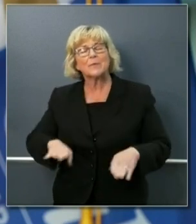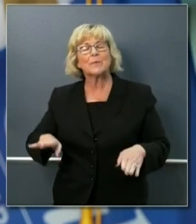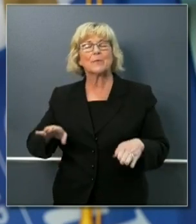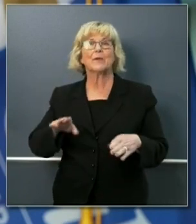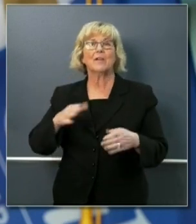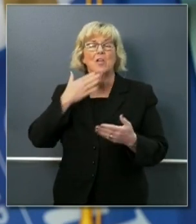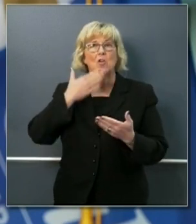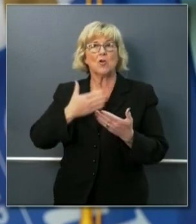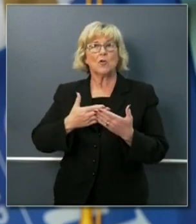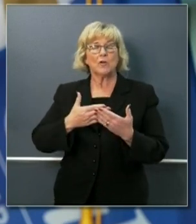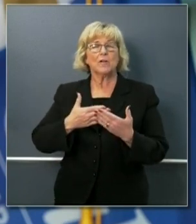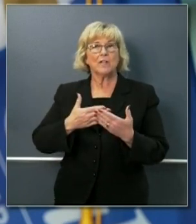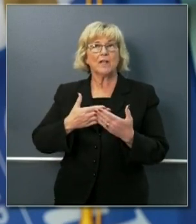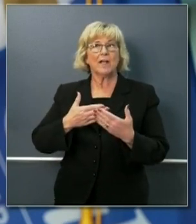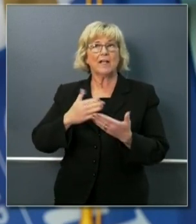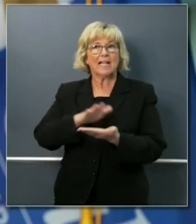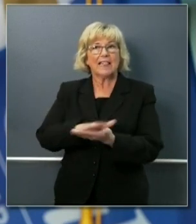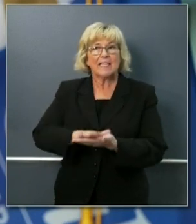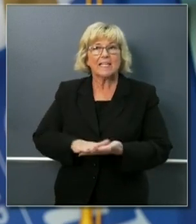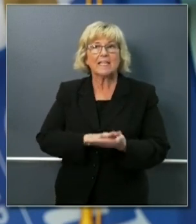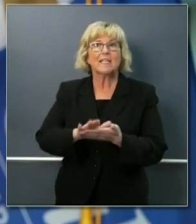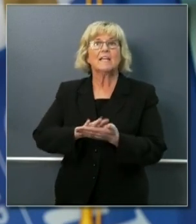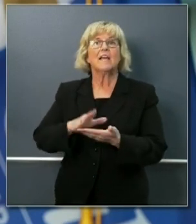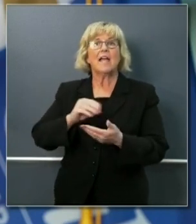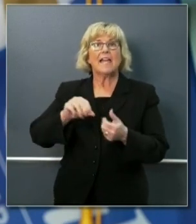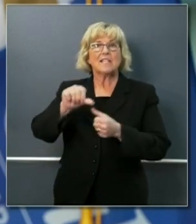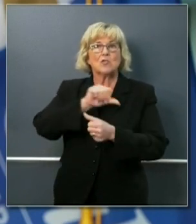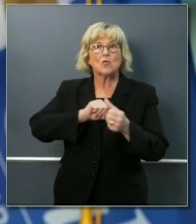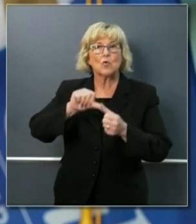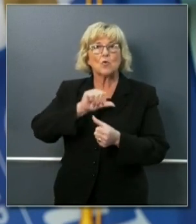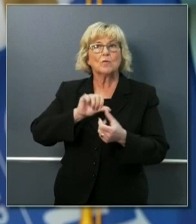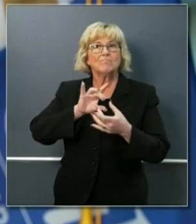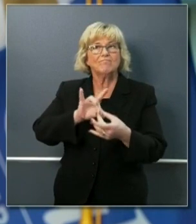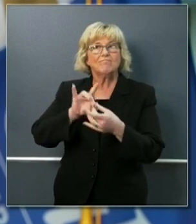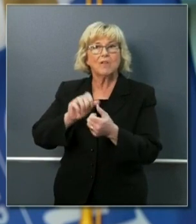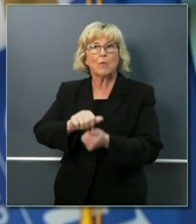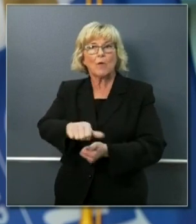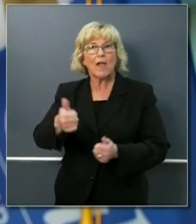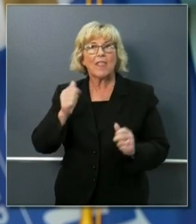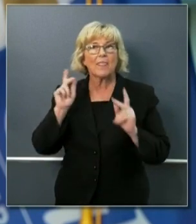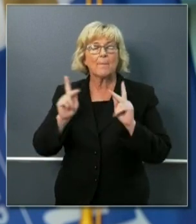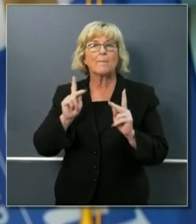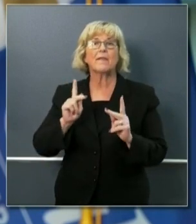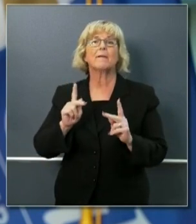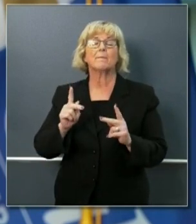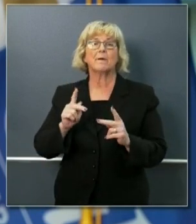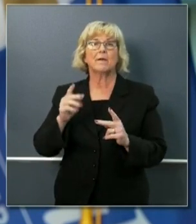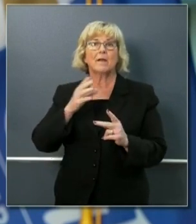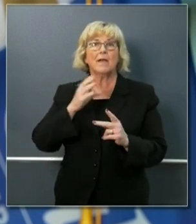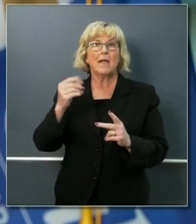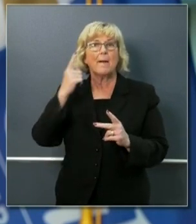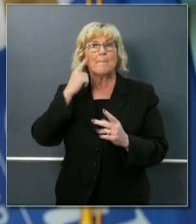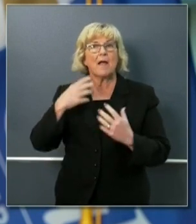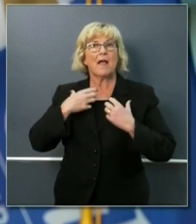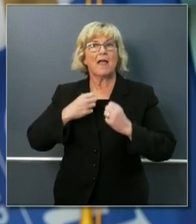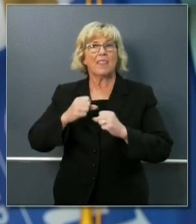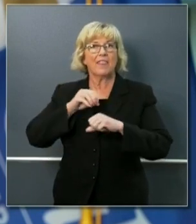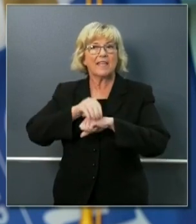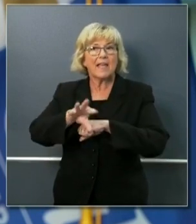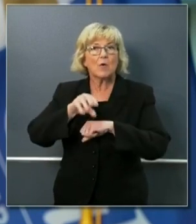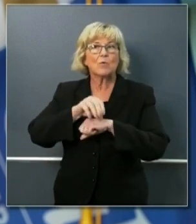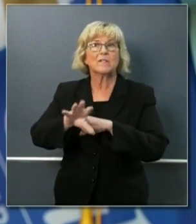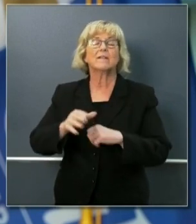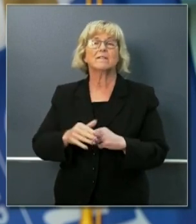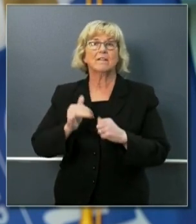connected to our social supports, and getting mental health care all help to decrease stress hormones and improve our